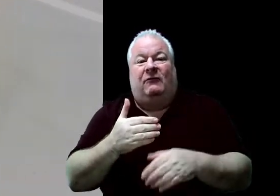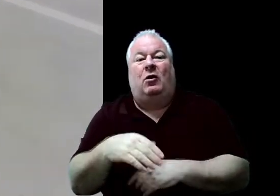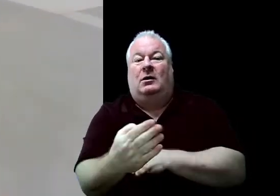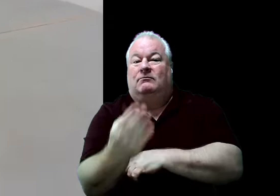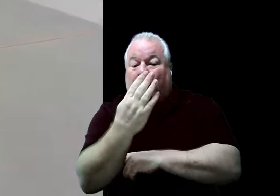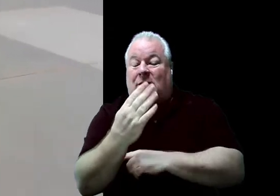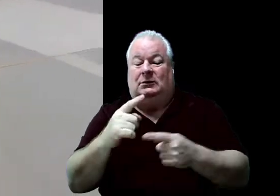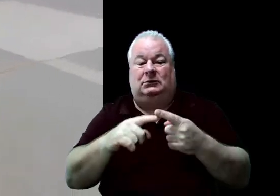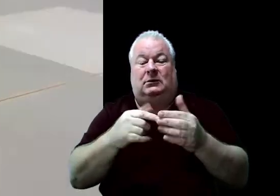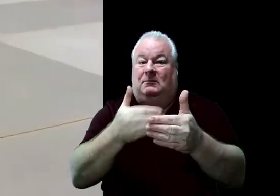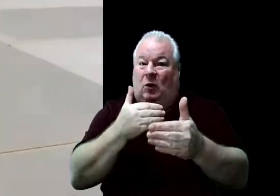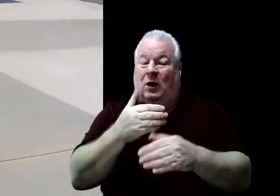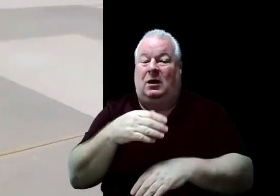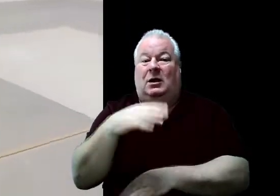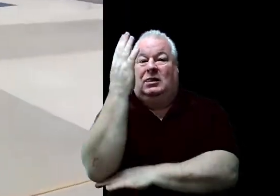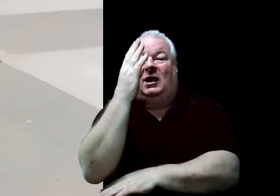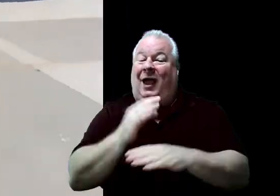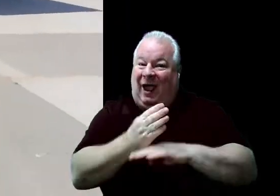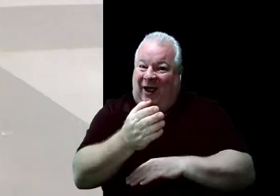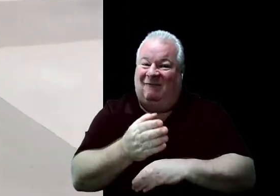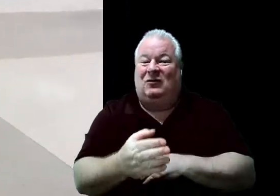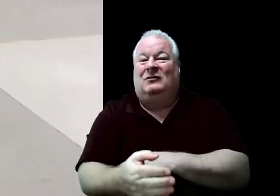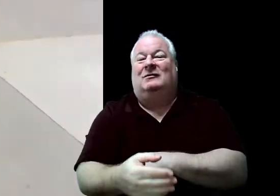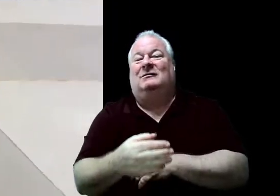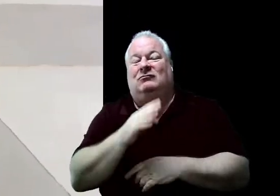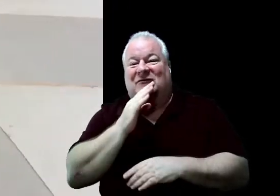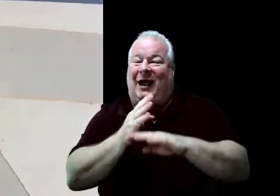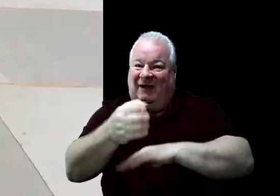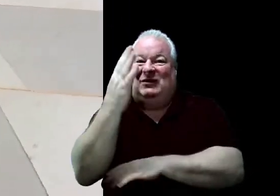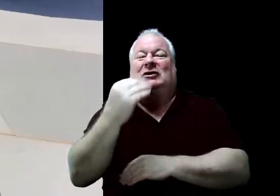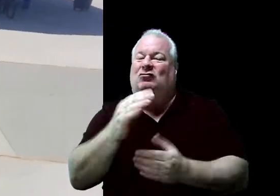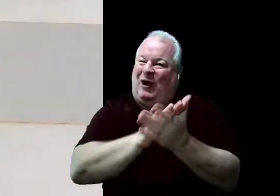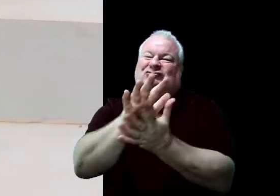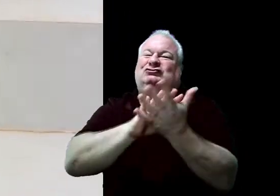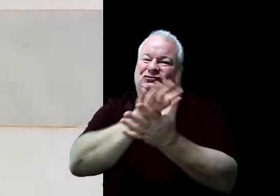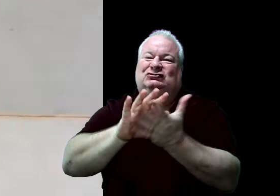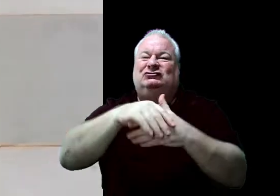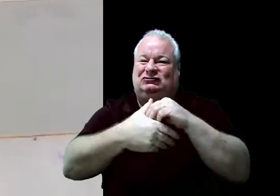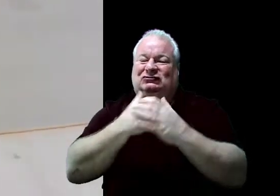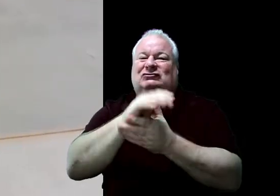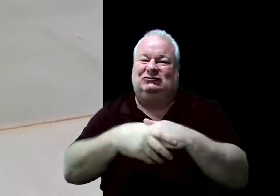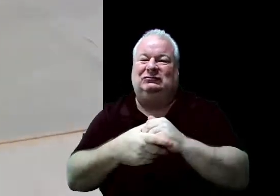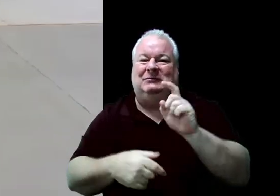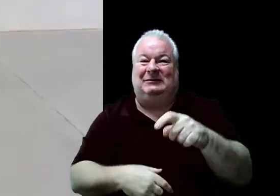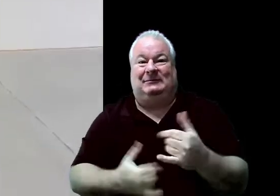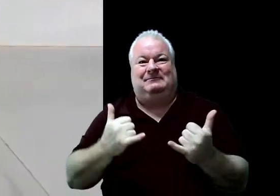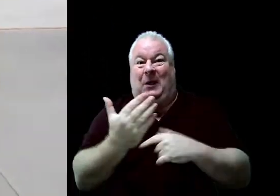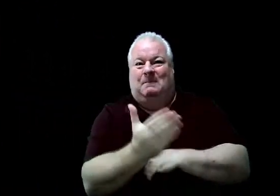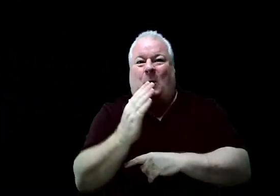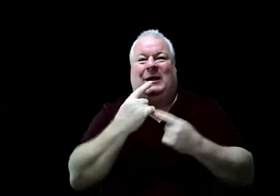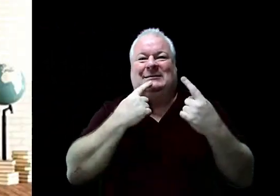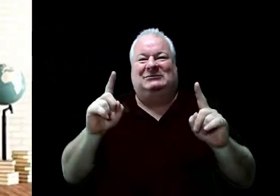to wash your hands. All right, scholars. Now let's go to our morning announcements.